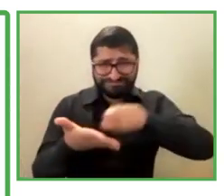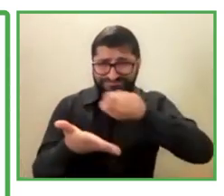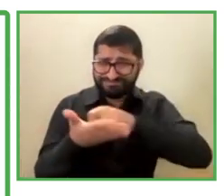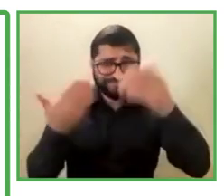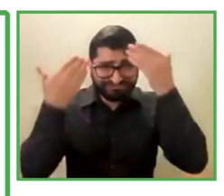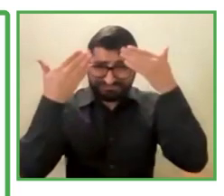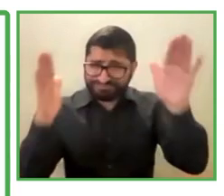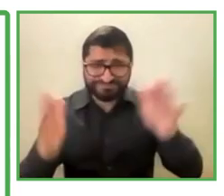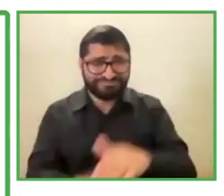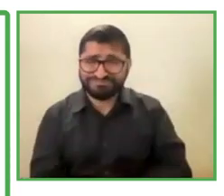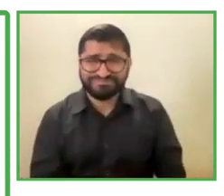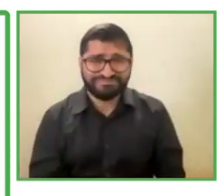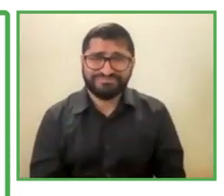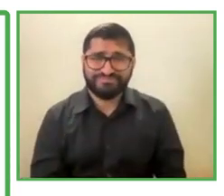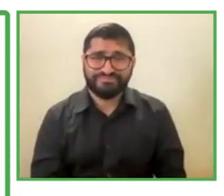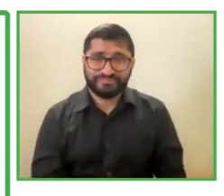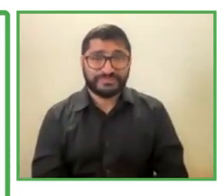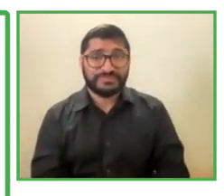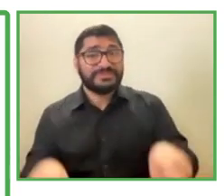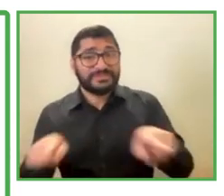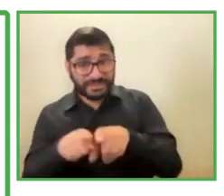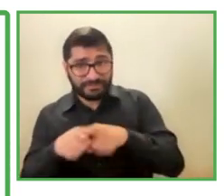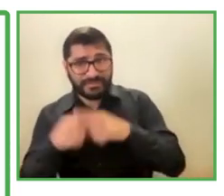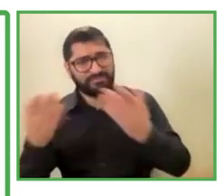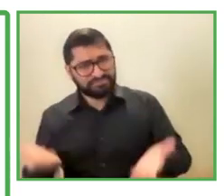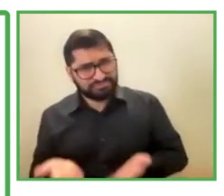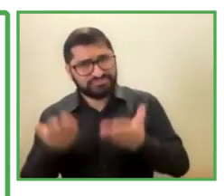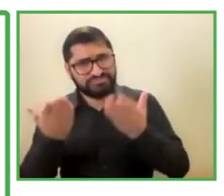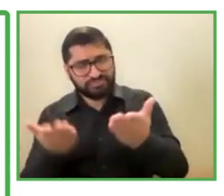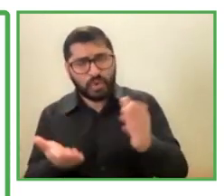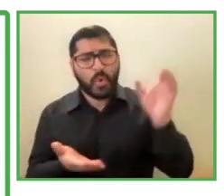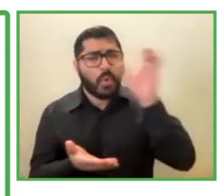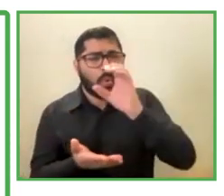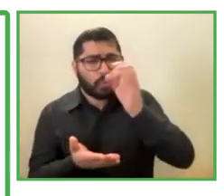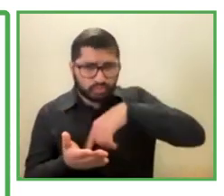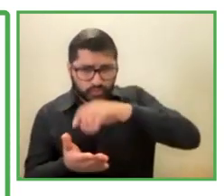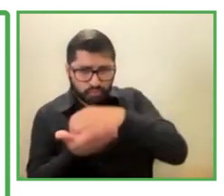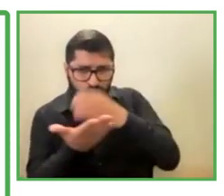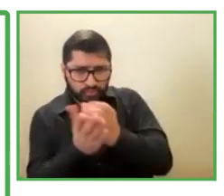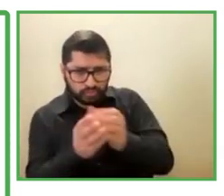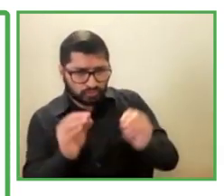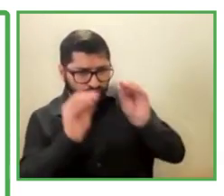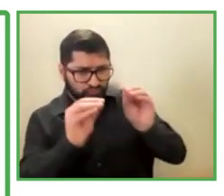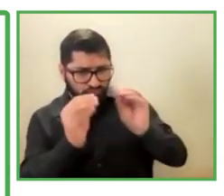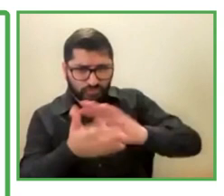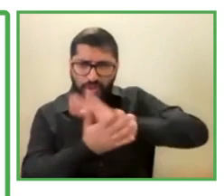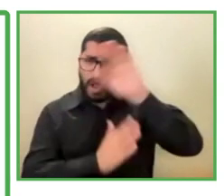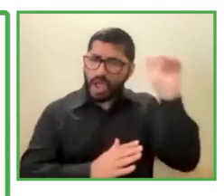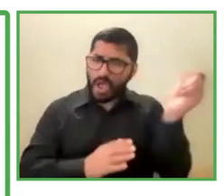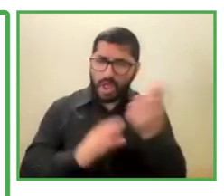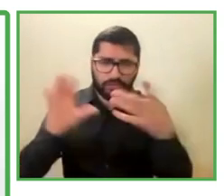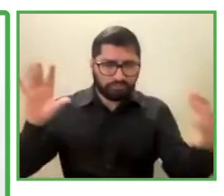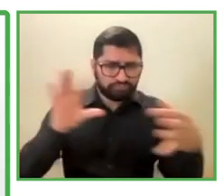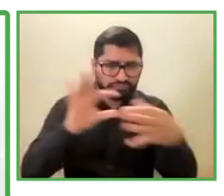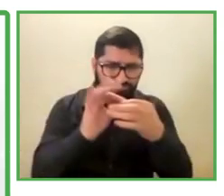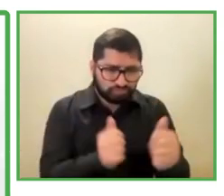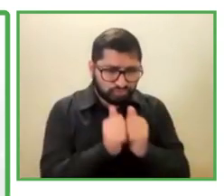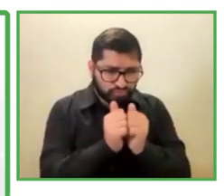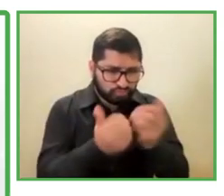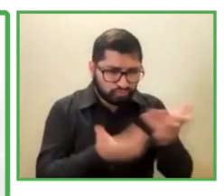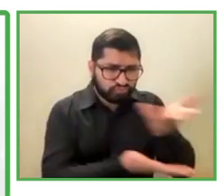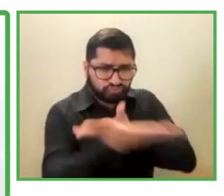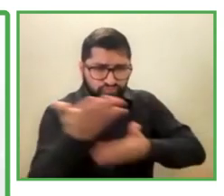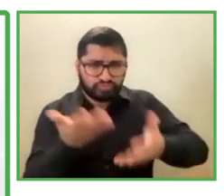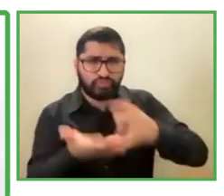We also have this, this training. And everything works hand in hand with federal